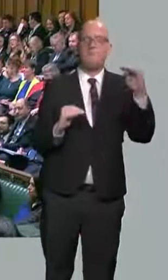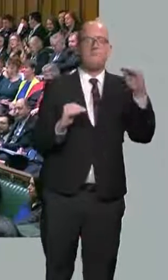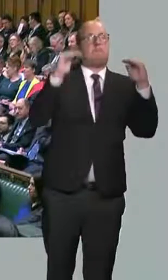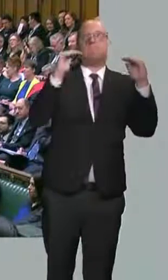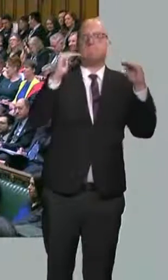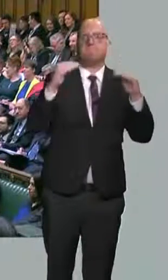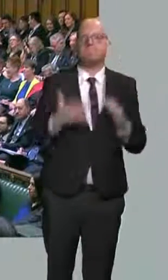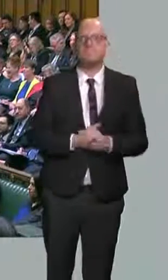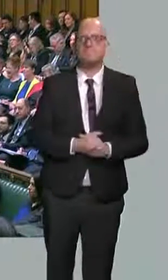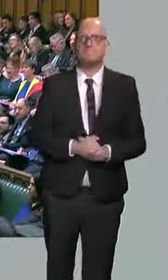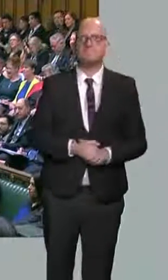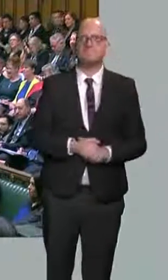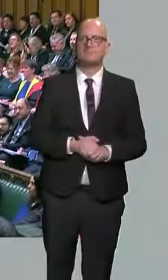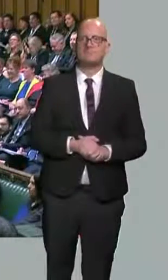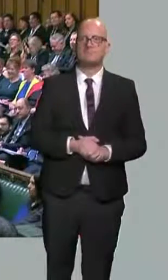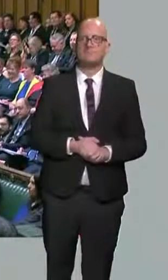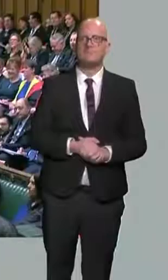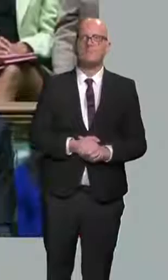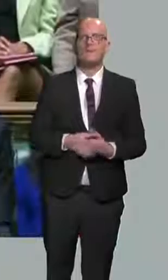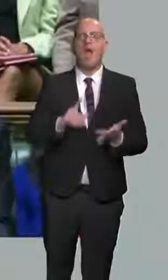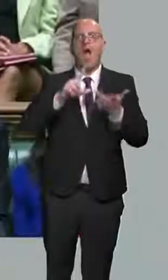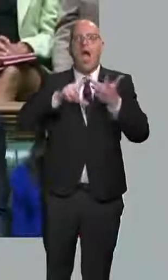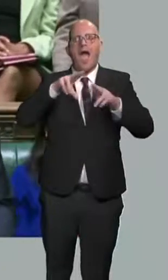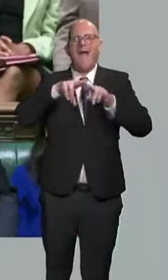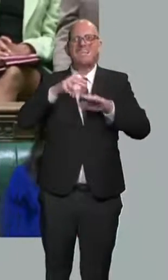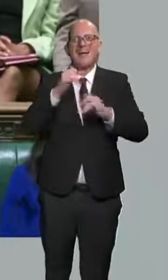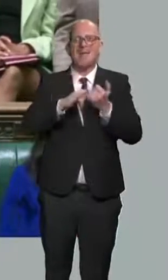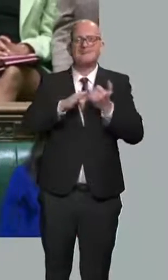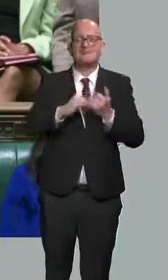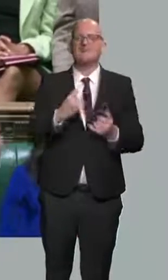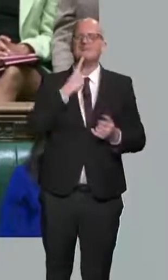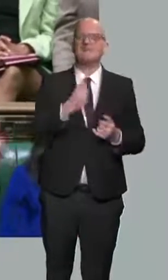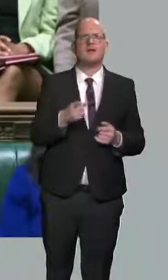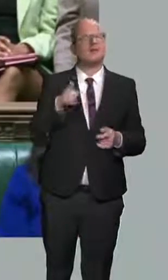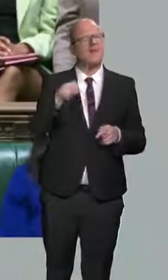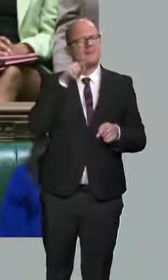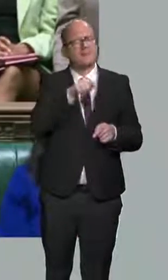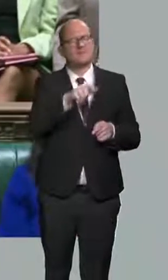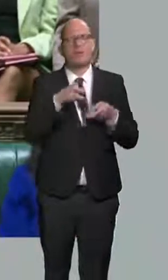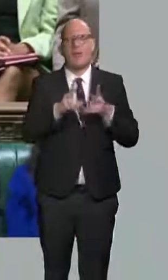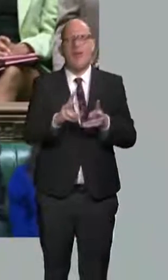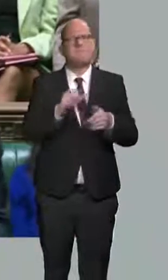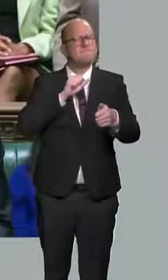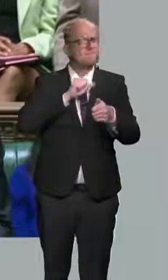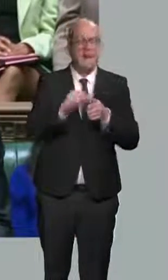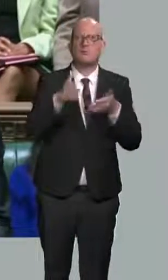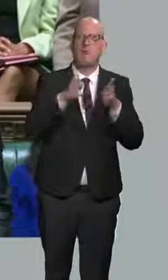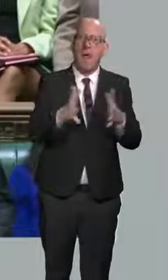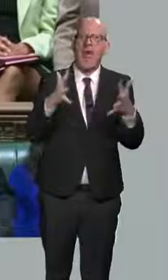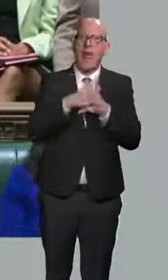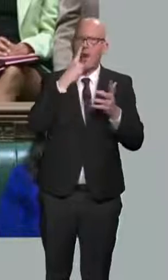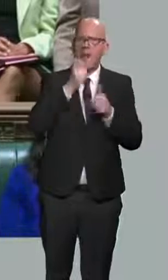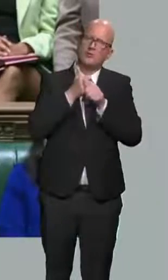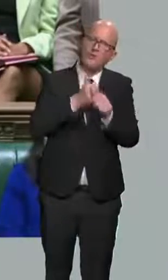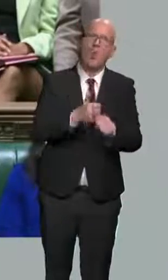The Institute for Fiscal Studies has called it the best way to help low and middle earners